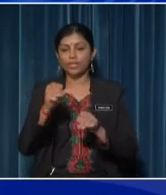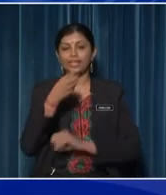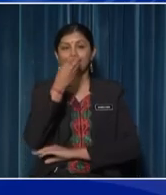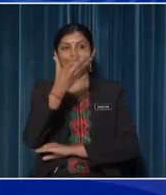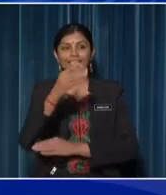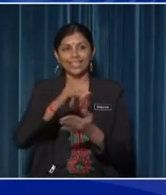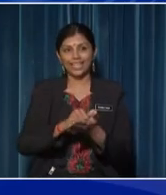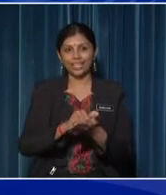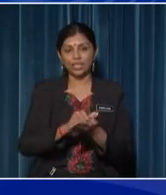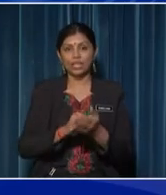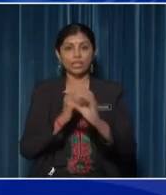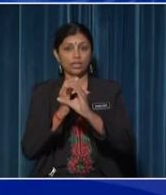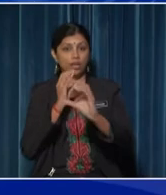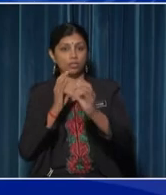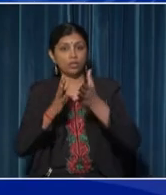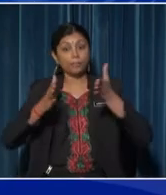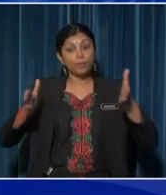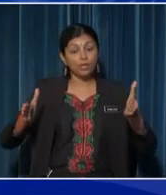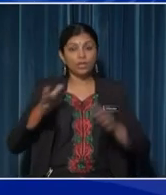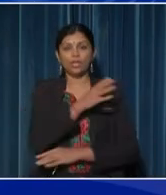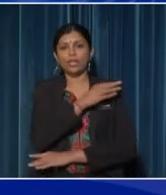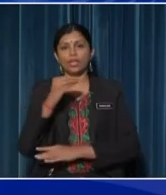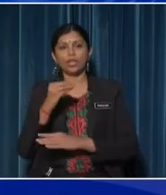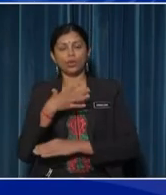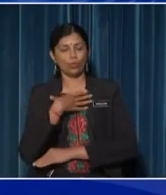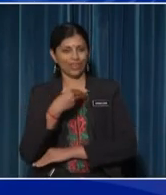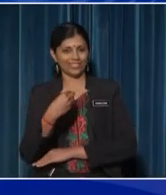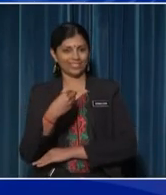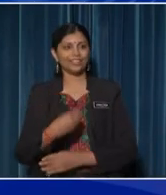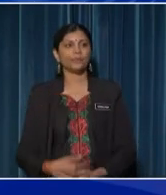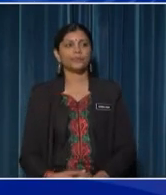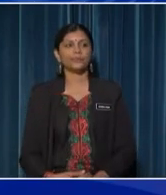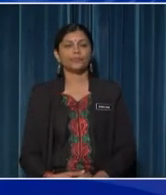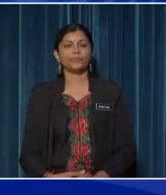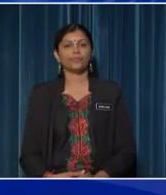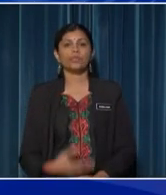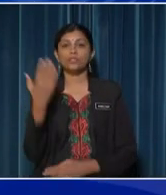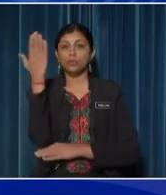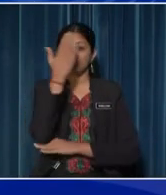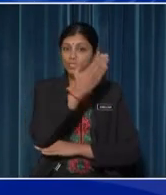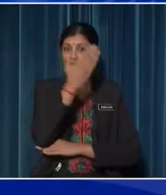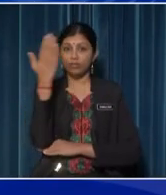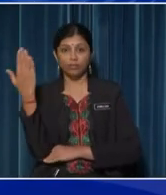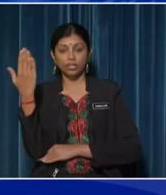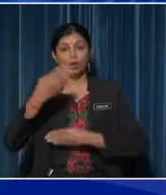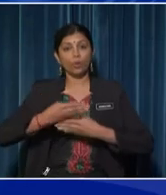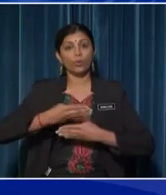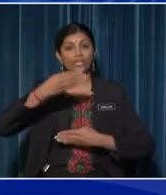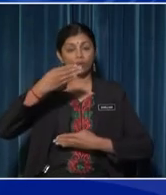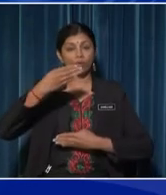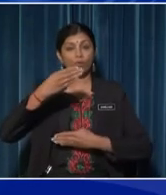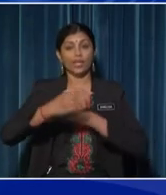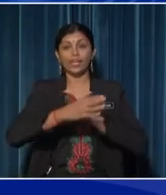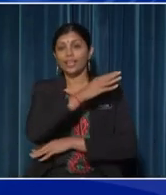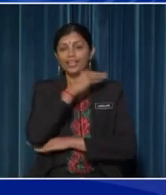we can conclude that the car is big and wide It has a windscreen, windows and